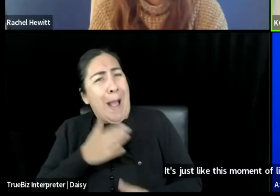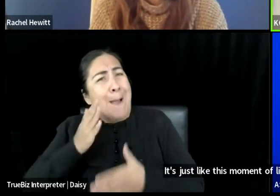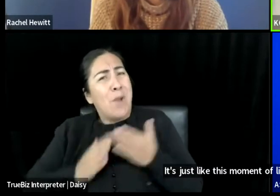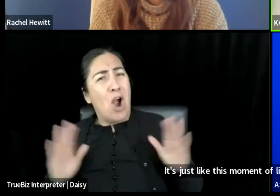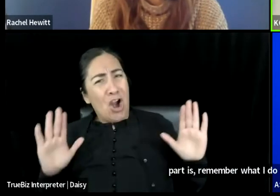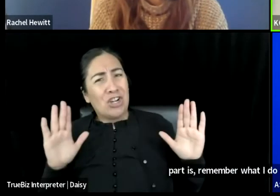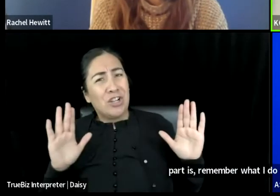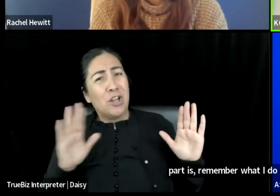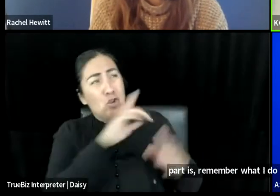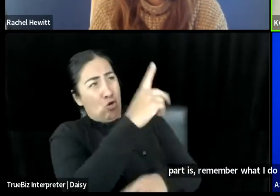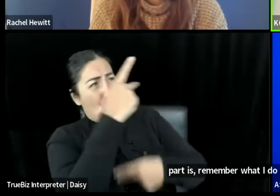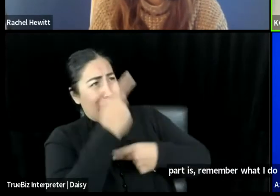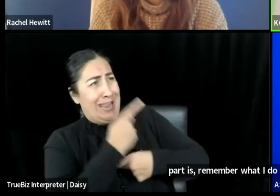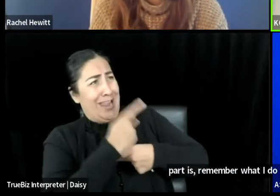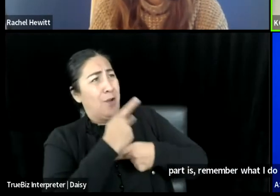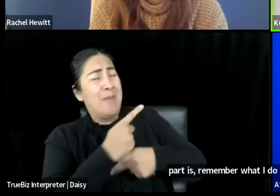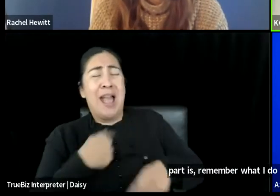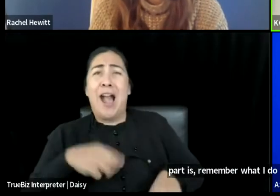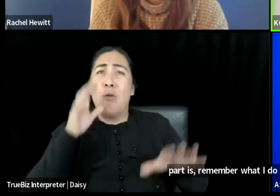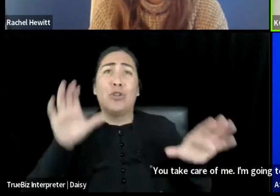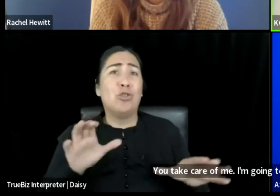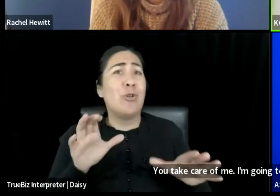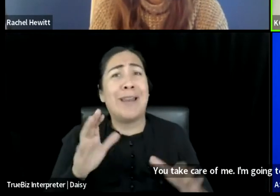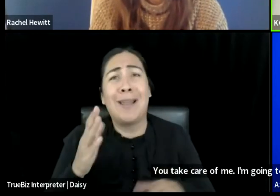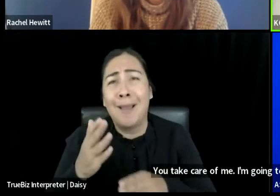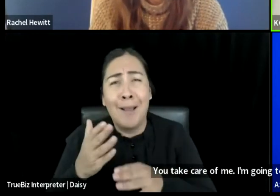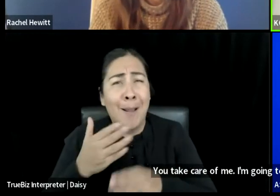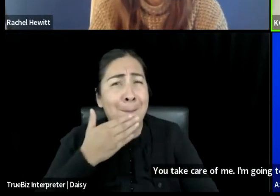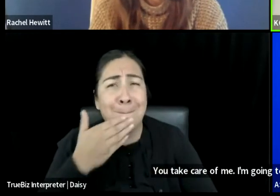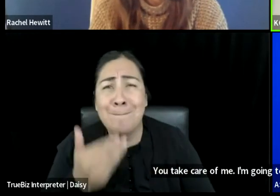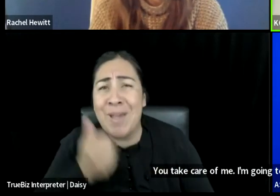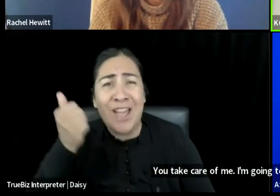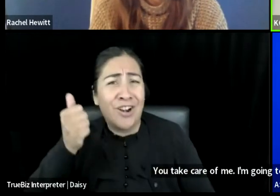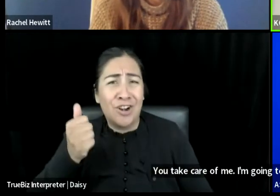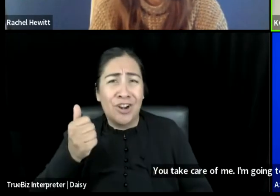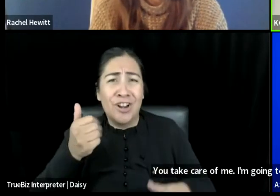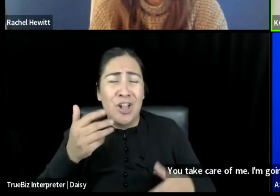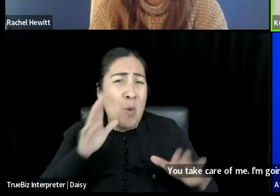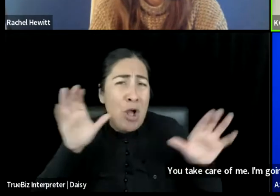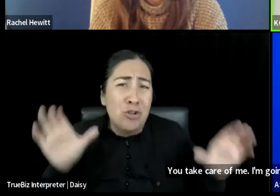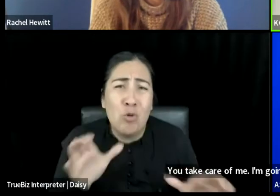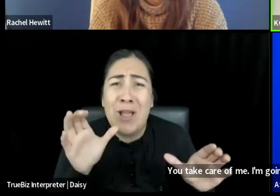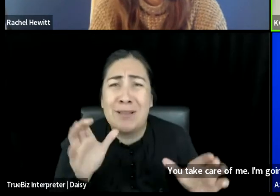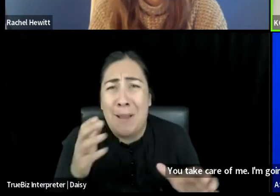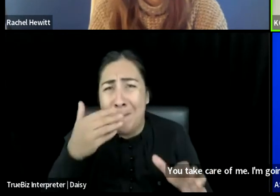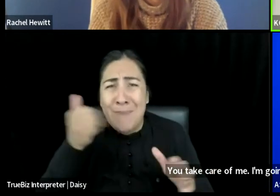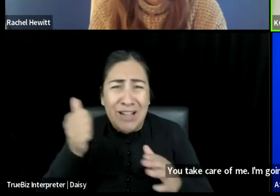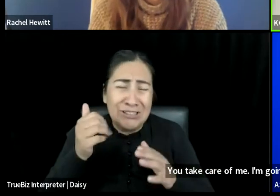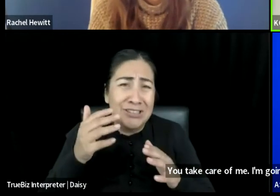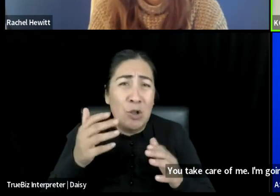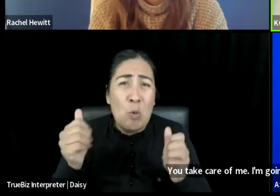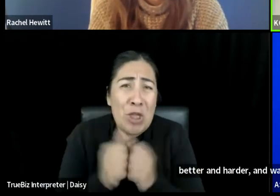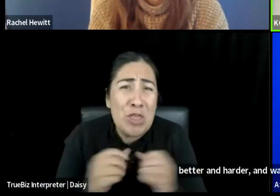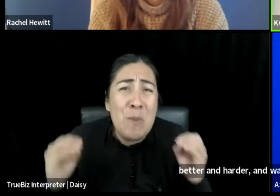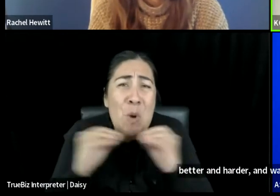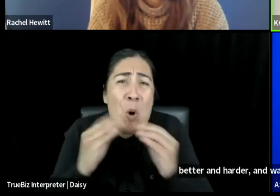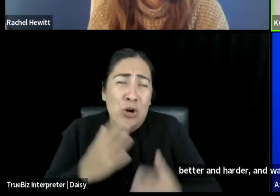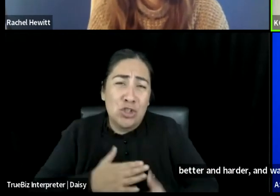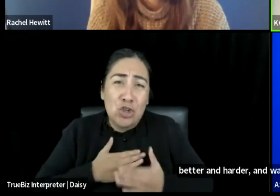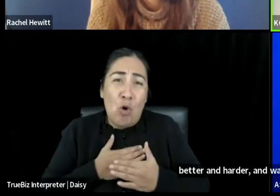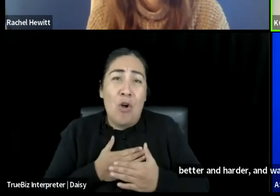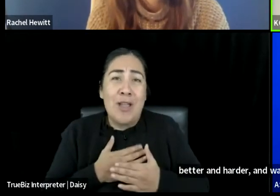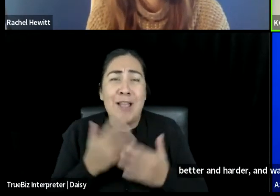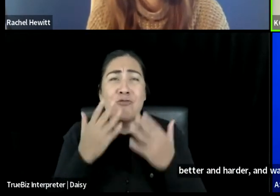If you take care of me, I'm going to do it probably even better and harder and with more joy and gratitude for the